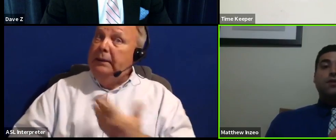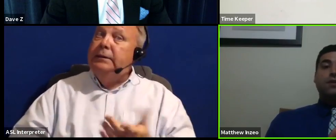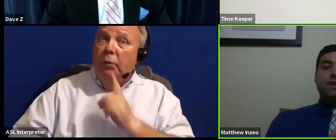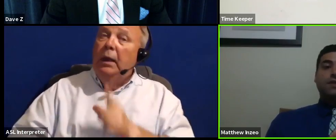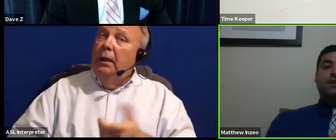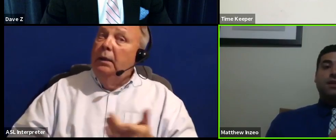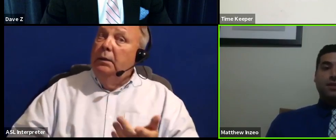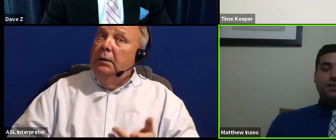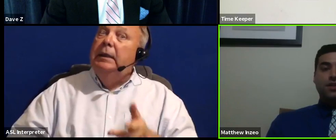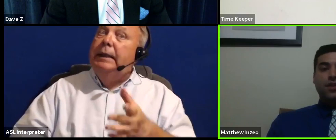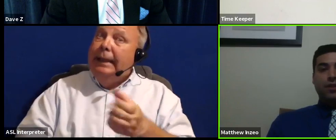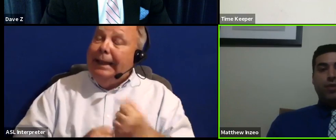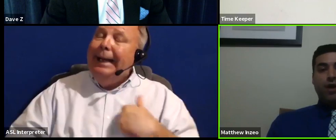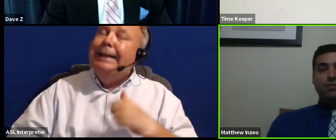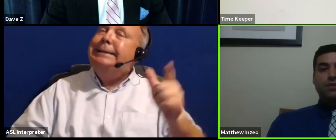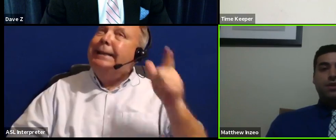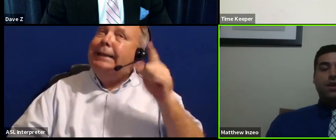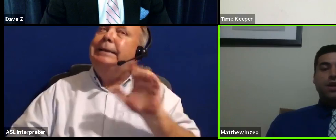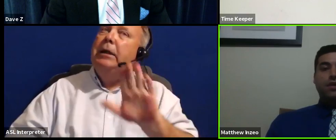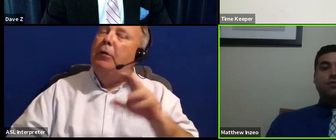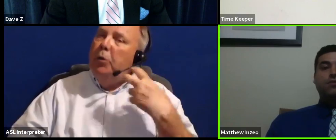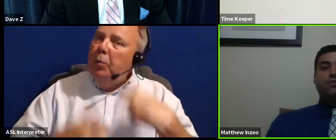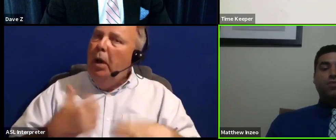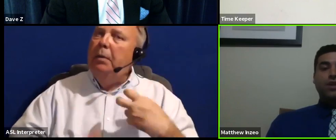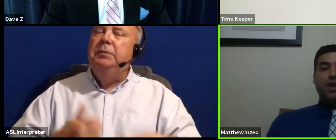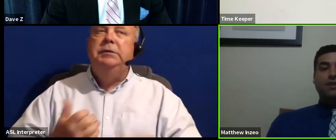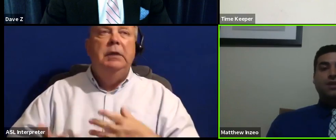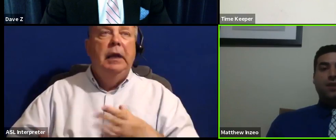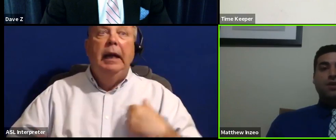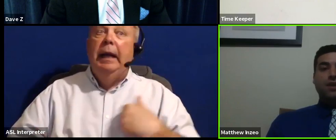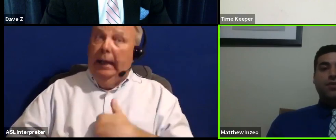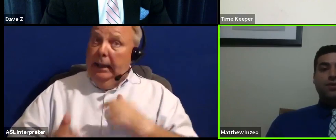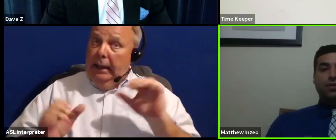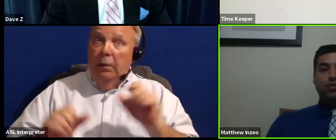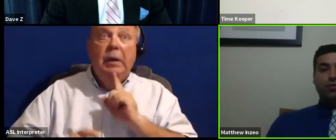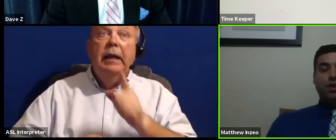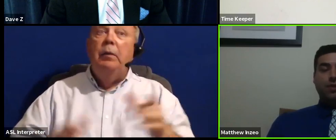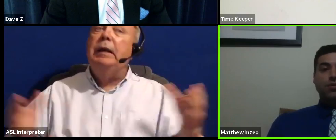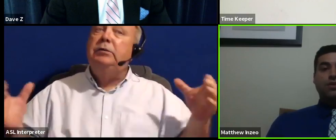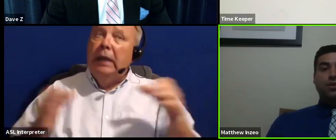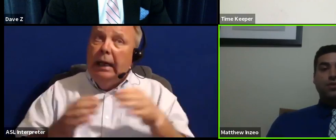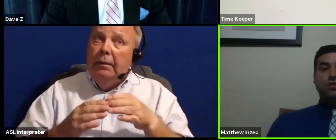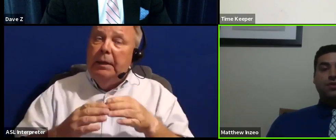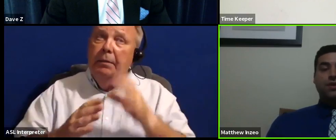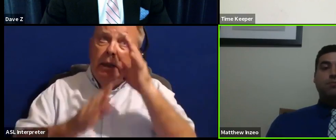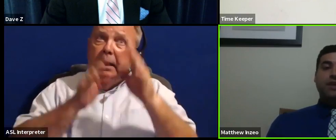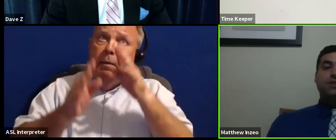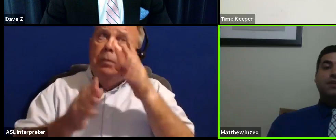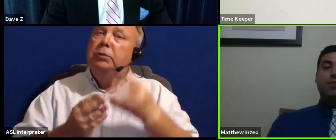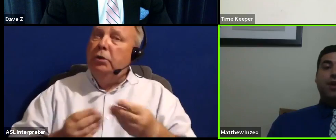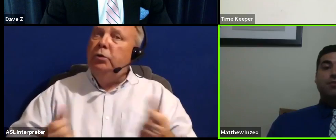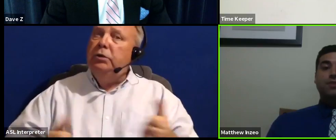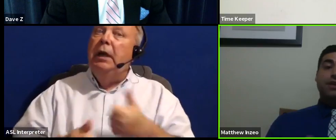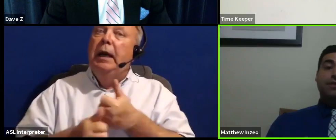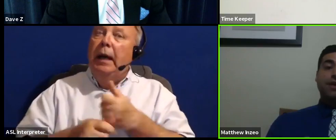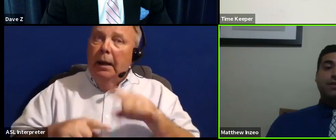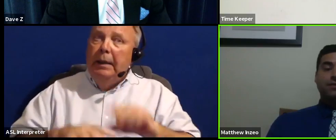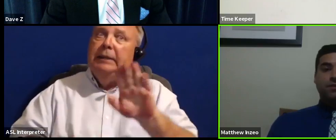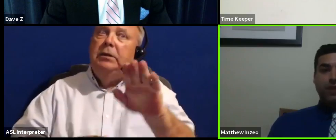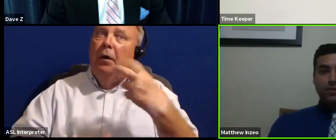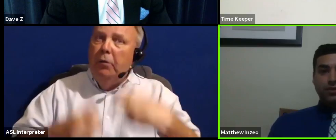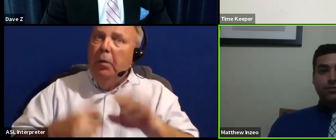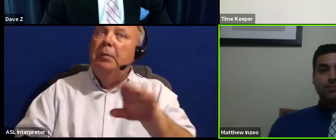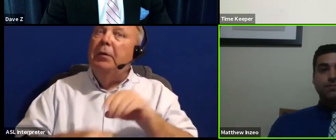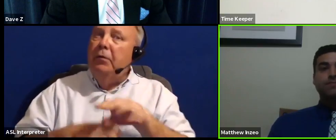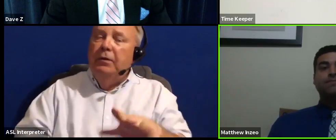really get us to listen to their problems. And we can actually come together as a group and come up with solutions based on their problems and their advice.